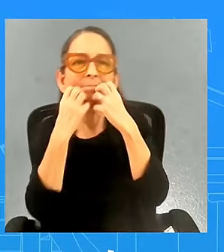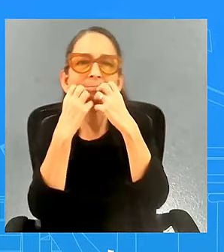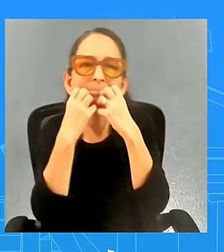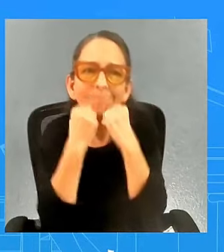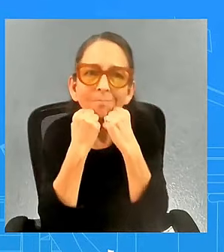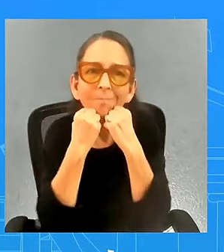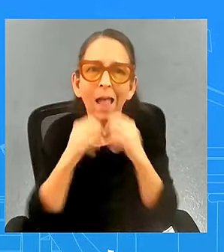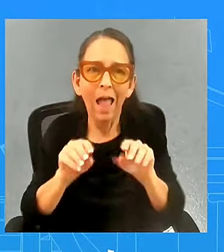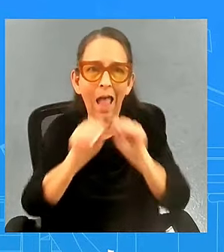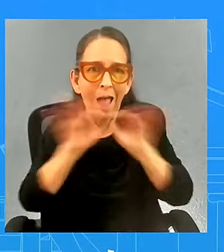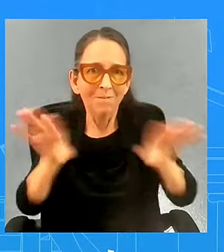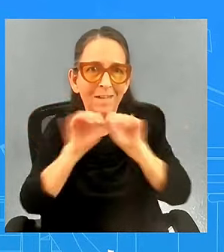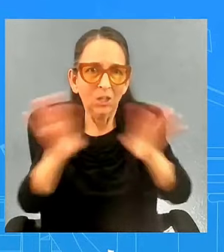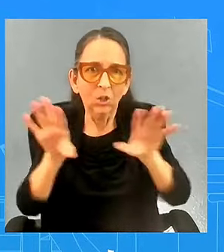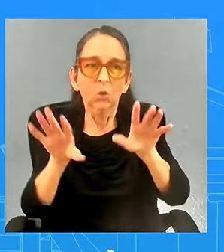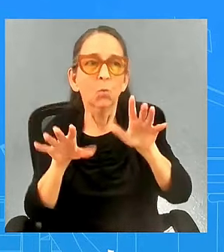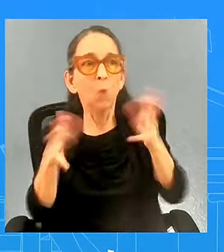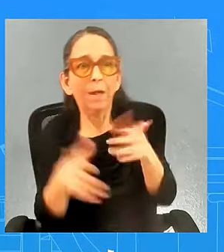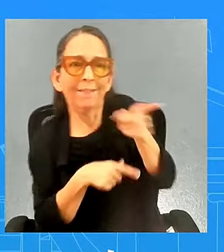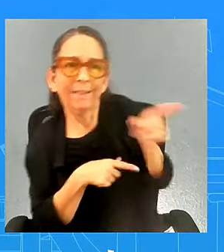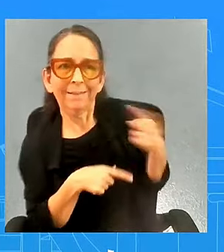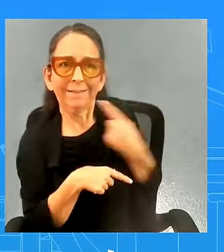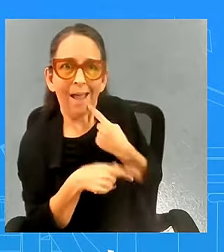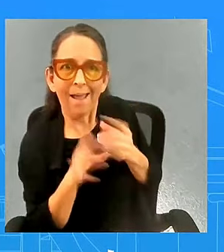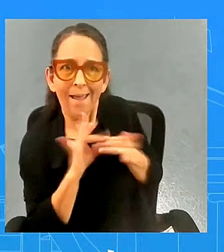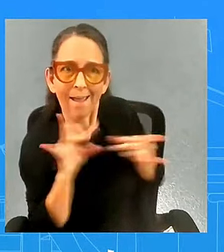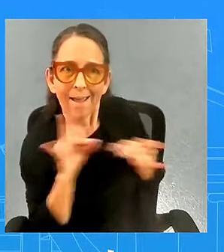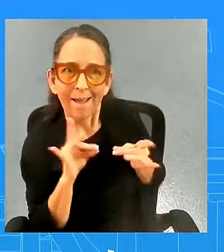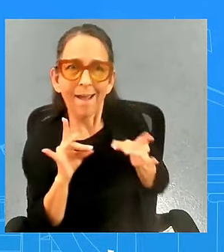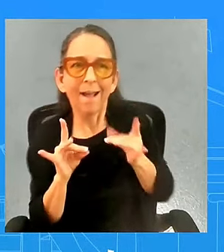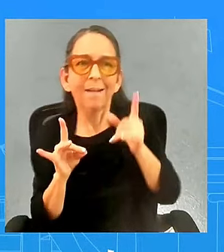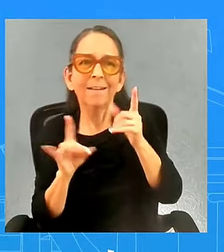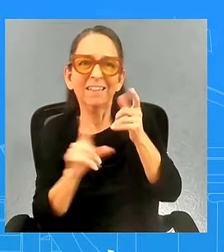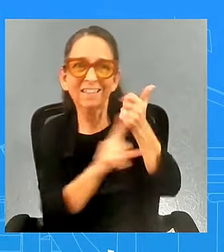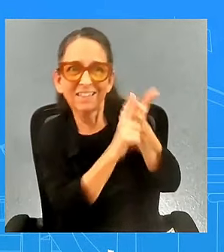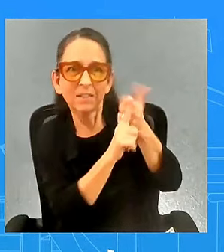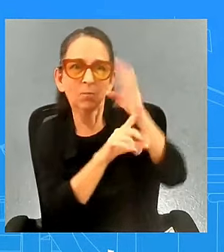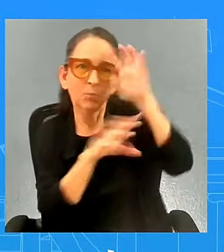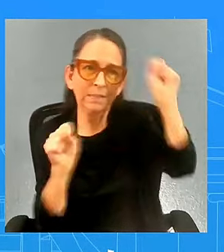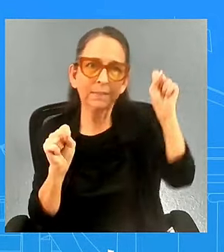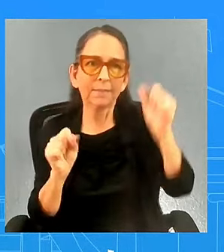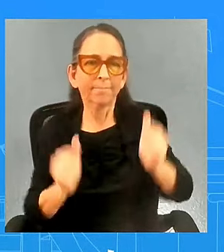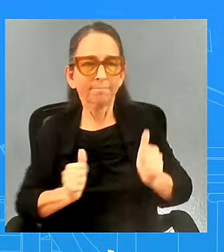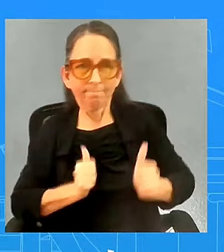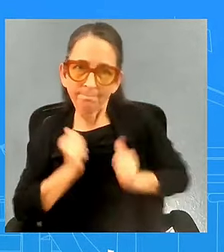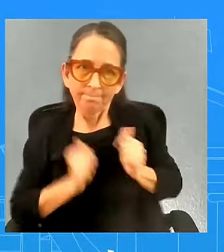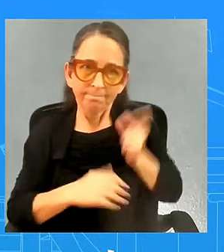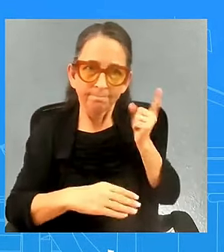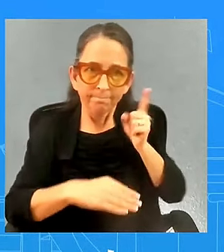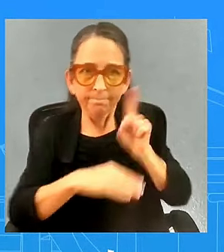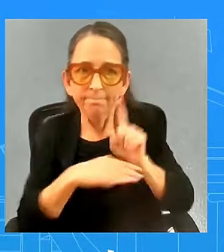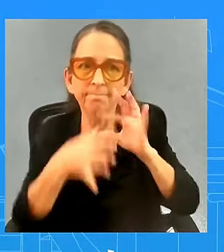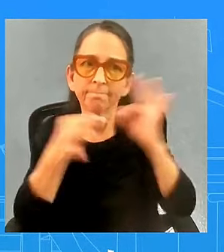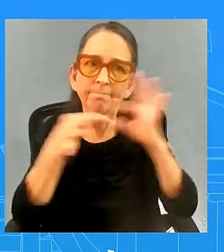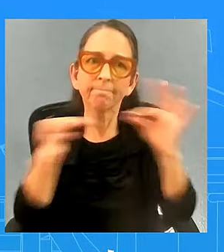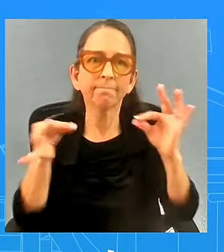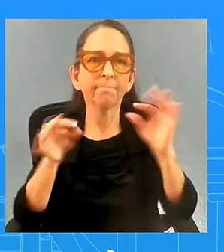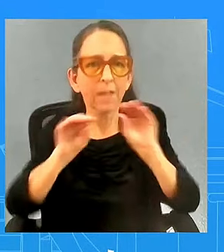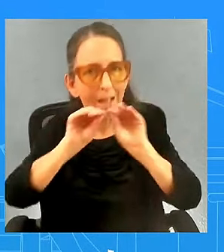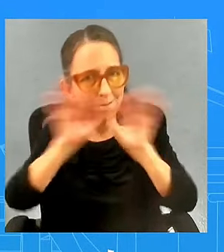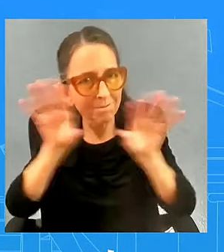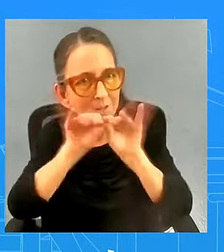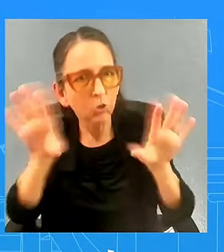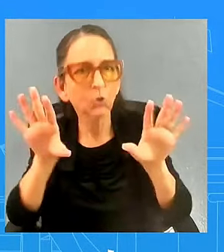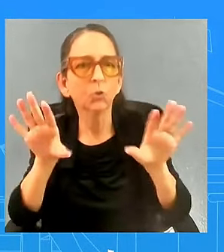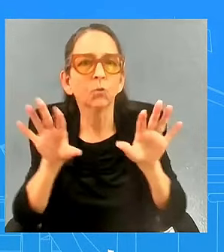uh and that's what you see from this president he took it upon himself to clarify what he said and i think that